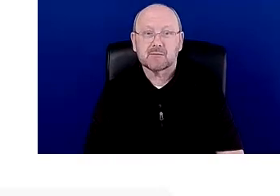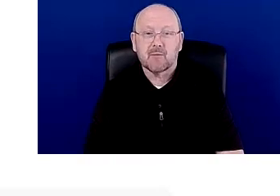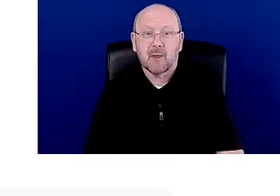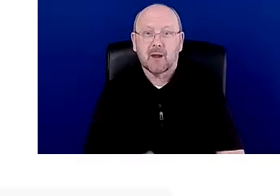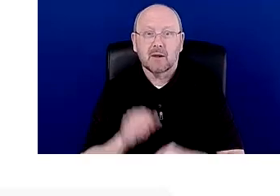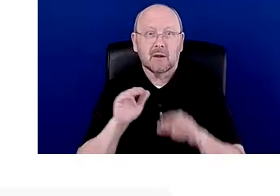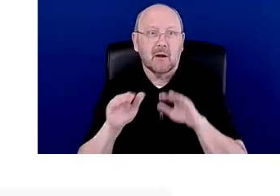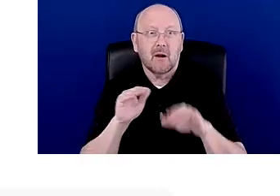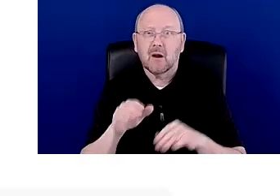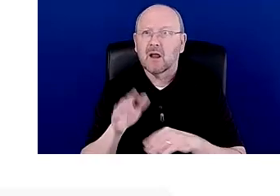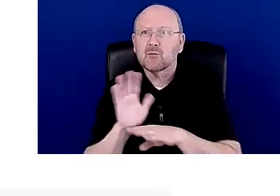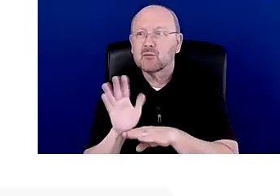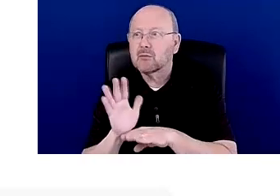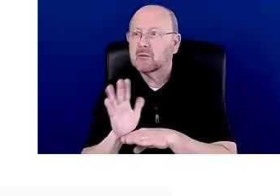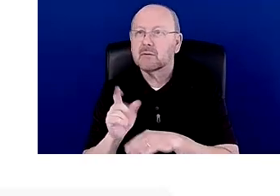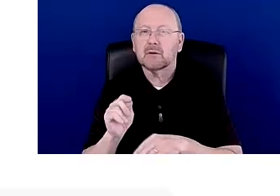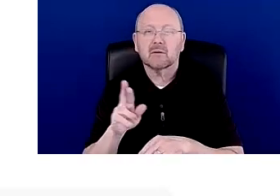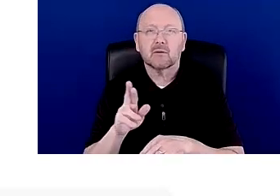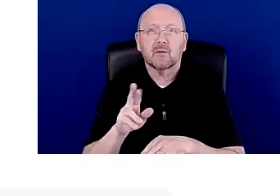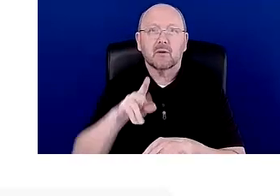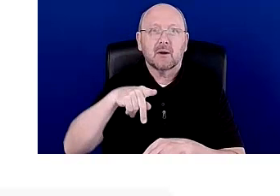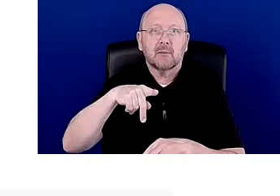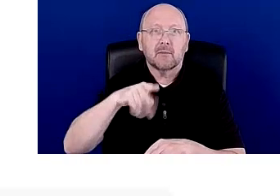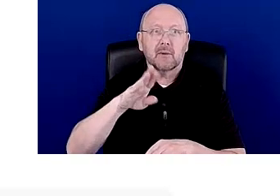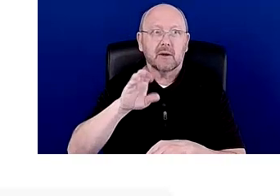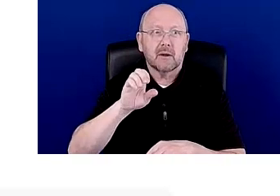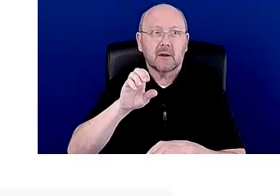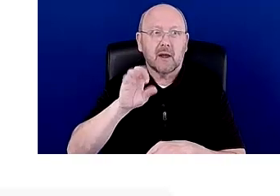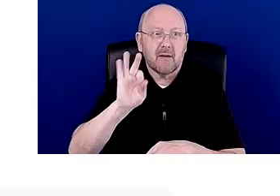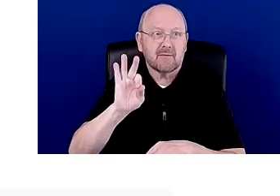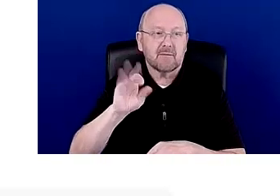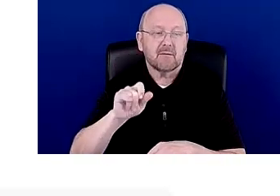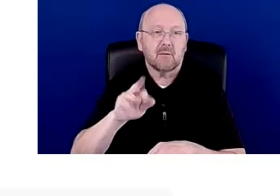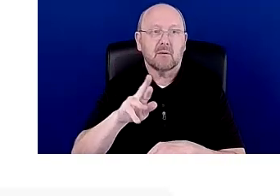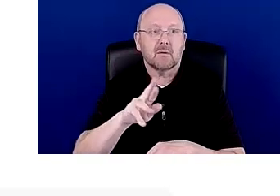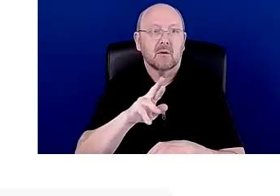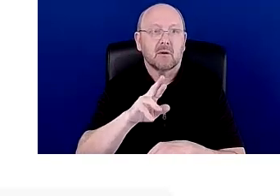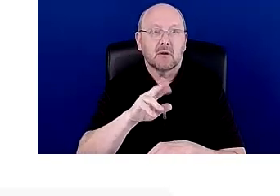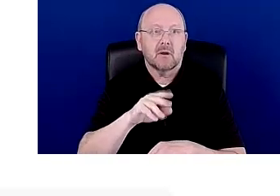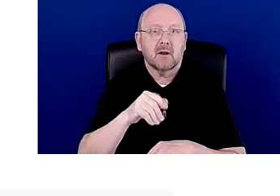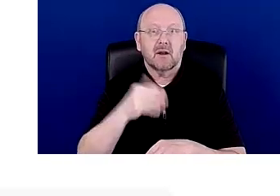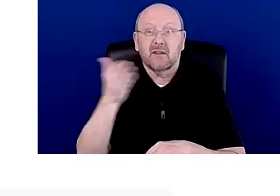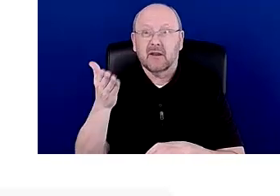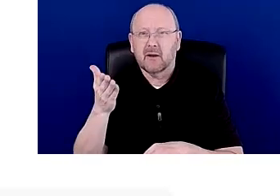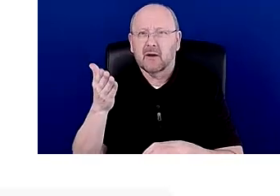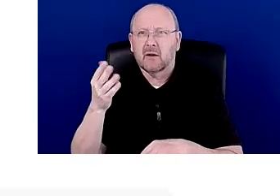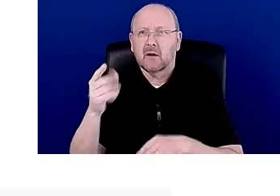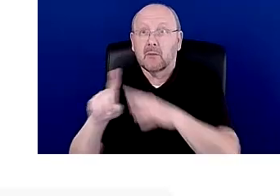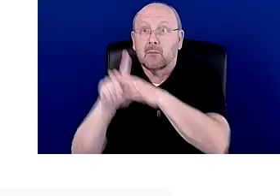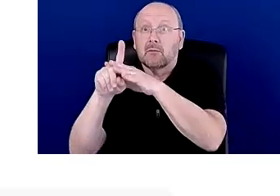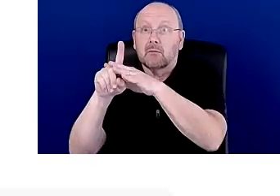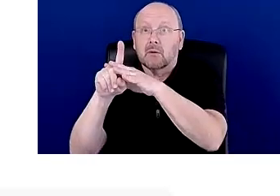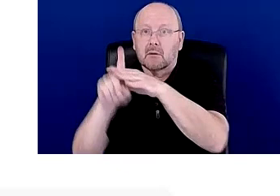Like videos or PDFs of things. They'll be here and then they'll disappear and then they'll be over here. And